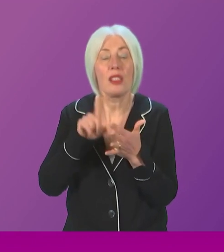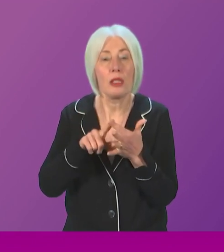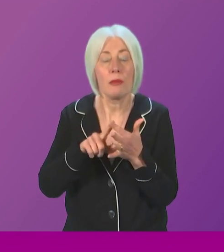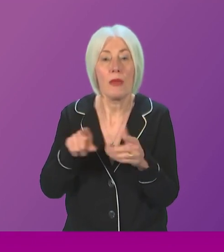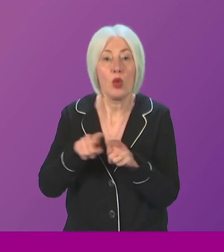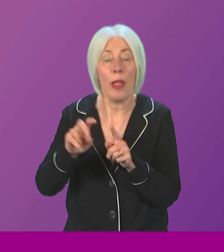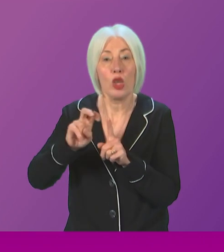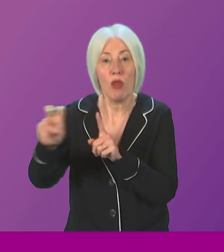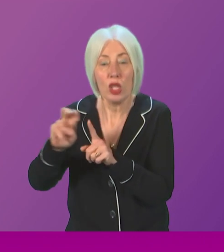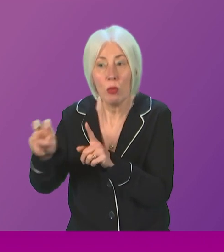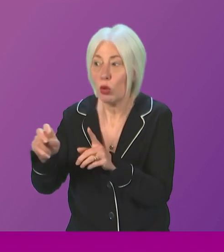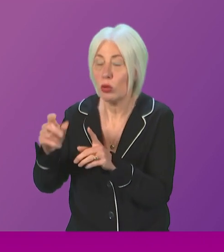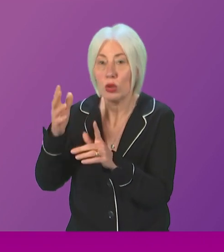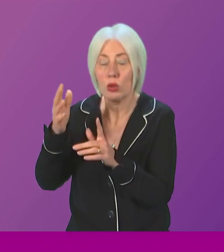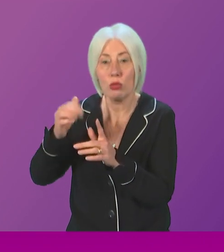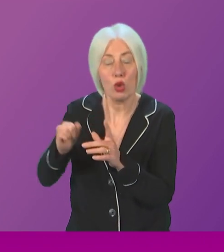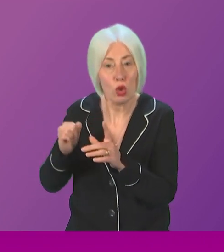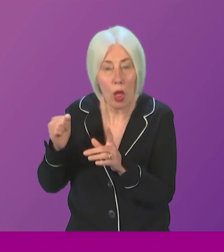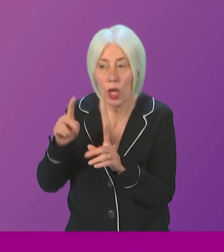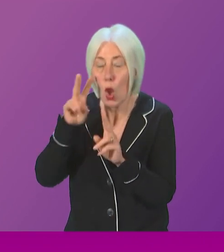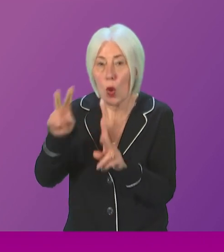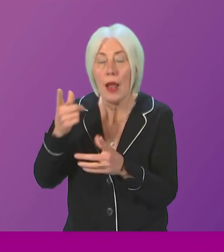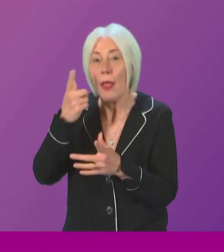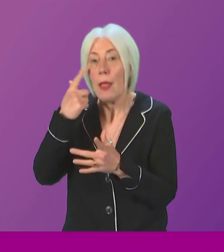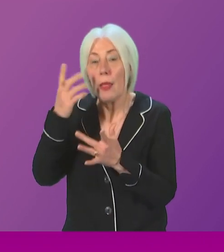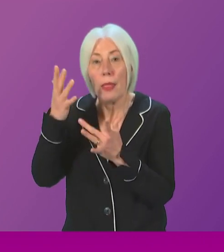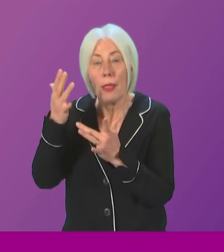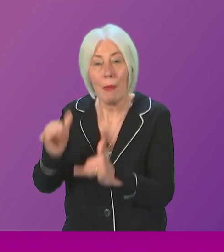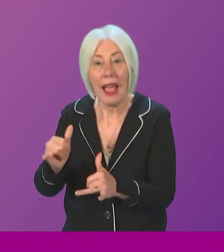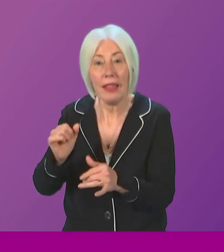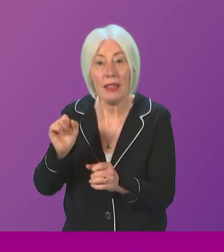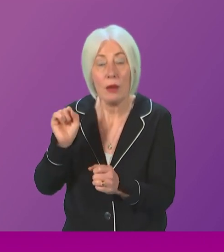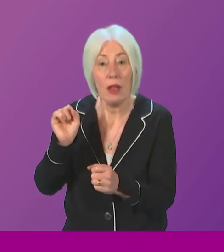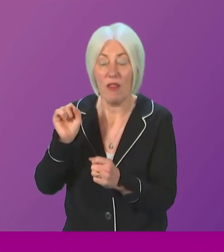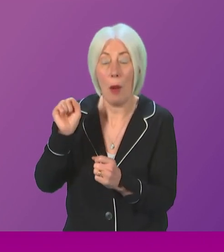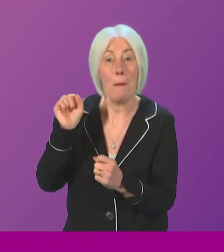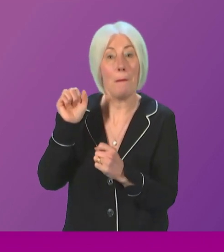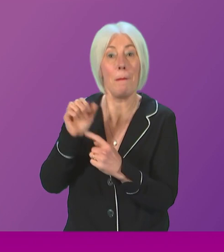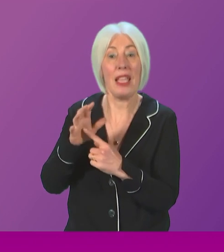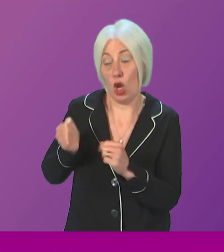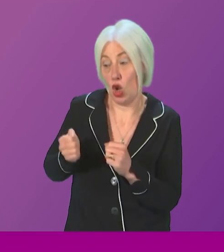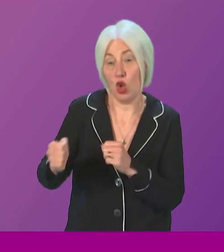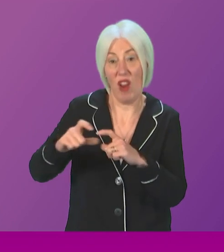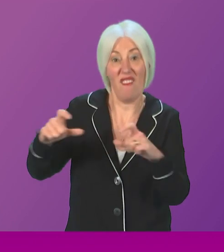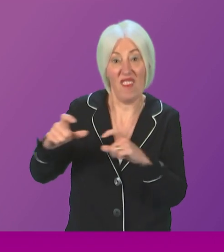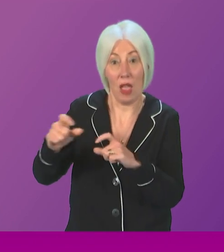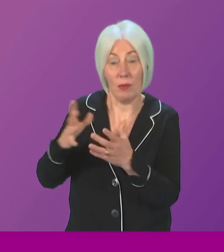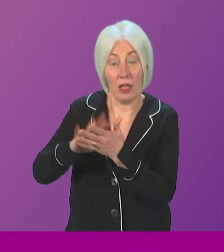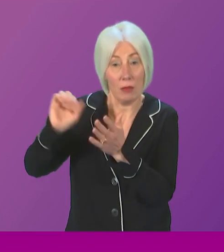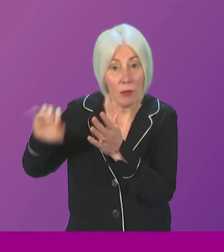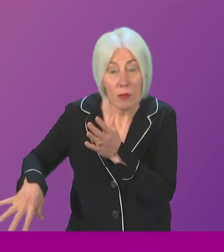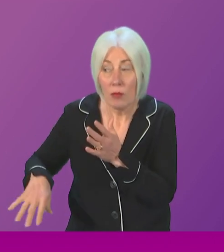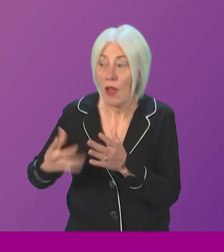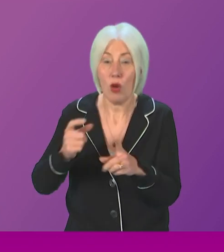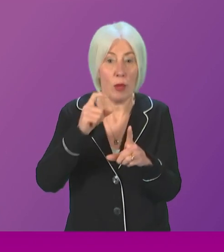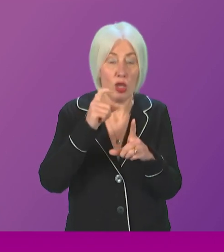forgive me, in terms of the pilot for peak railfares being abolished, from the Scottish Whiskey Association, from the